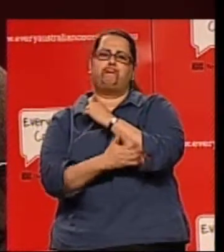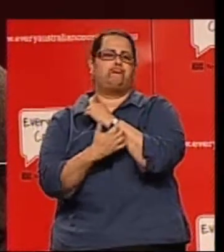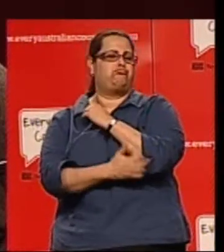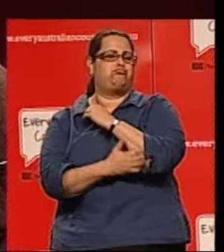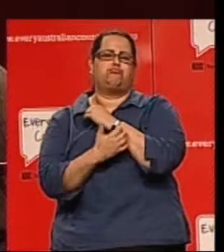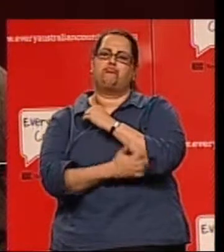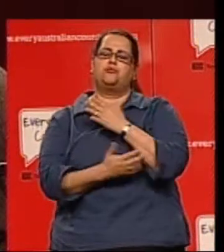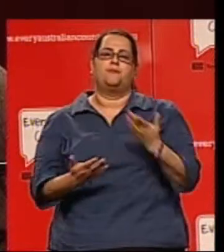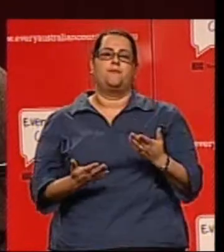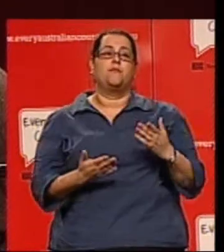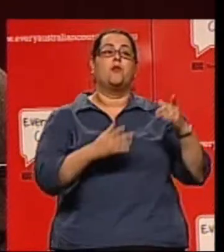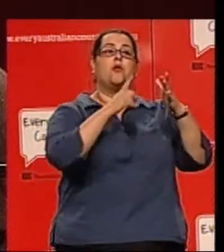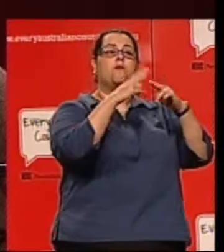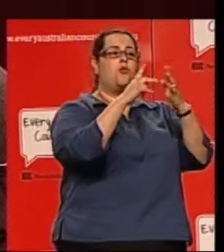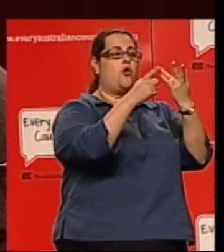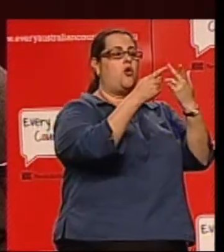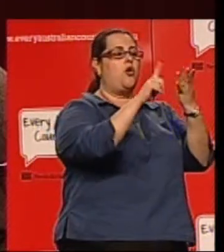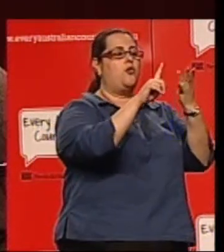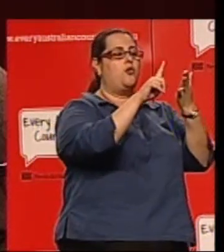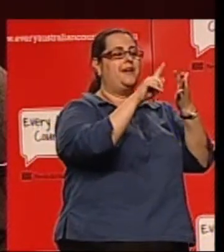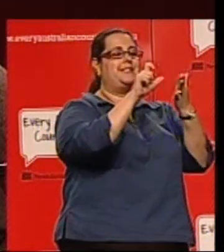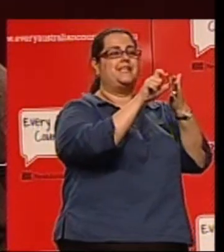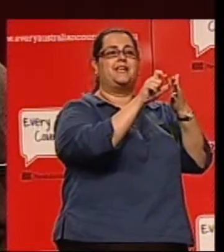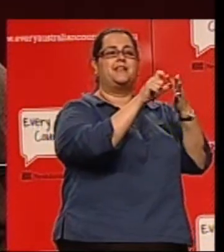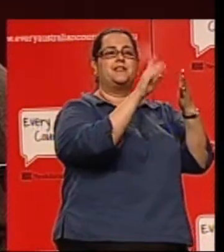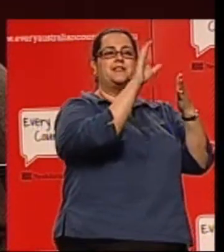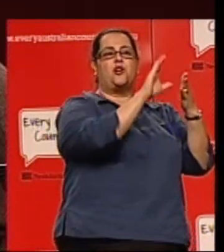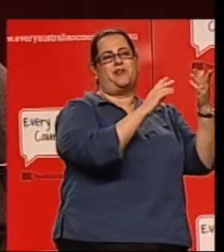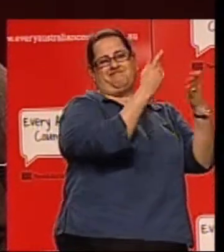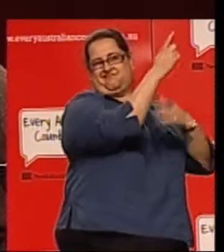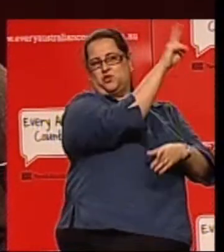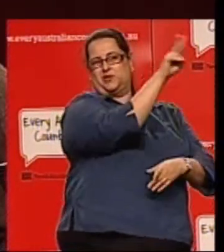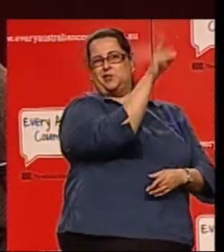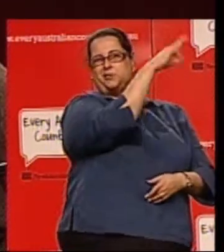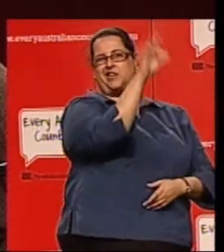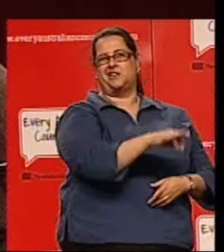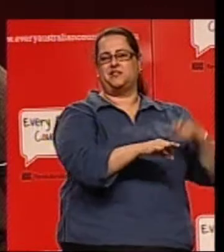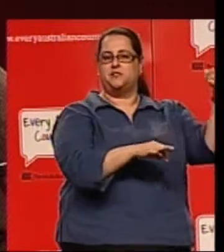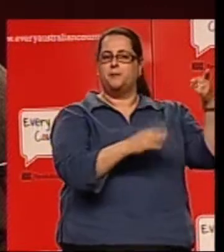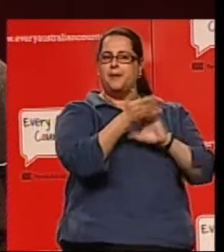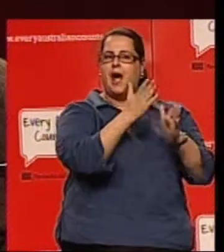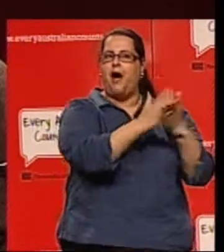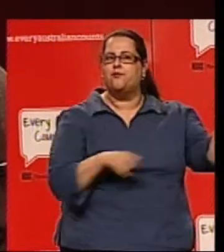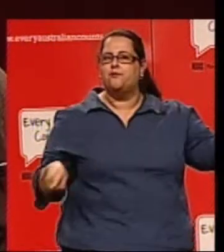The average for OECD countries is only 22%, less than half of Australia's average.